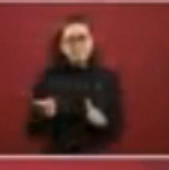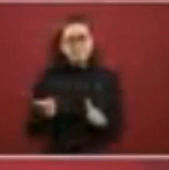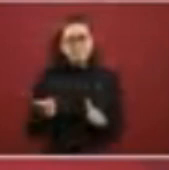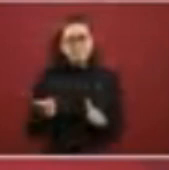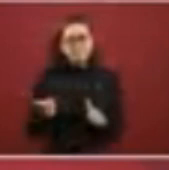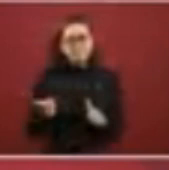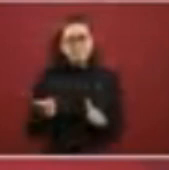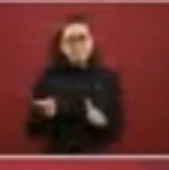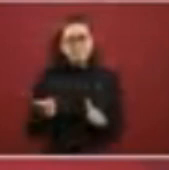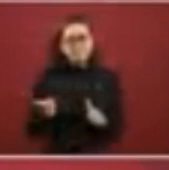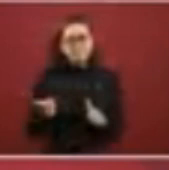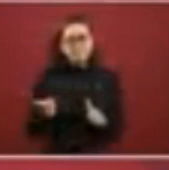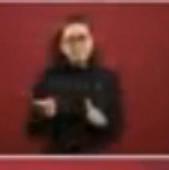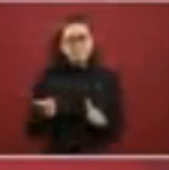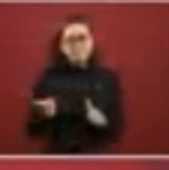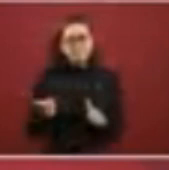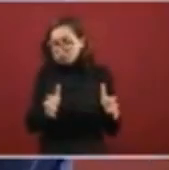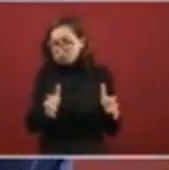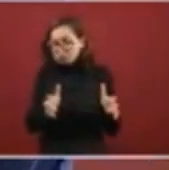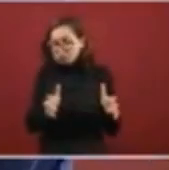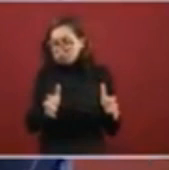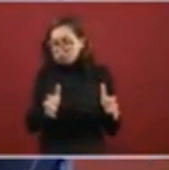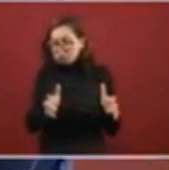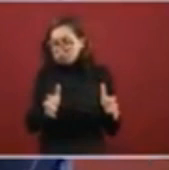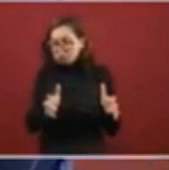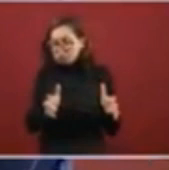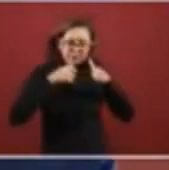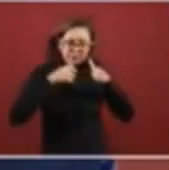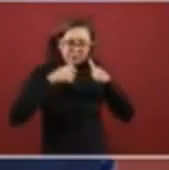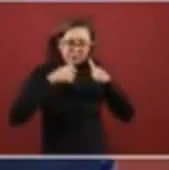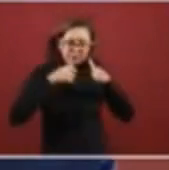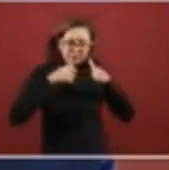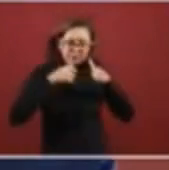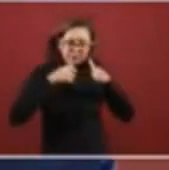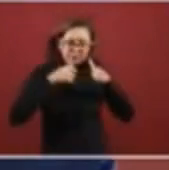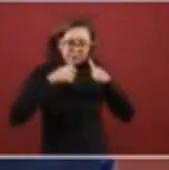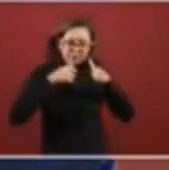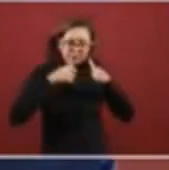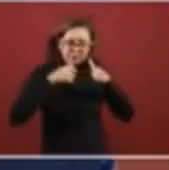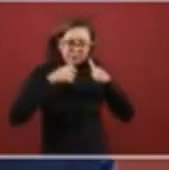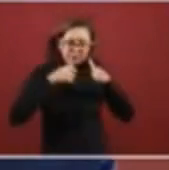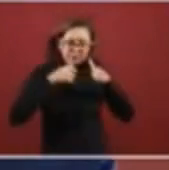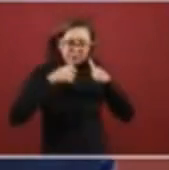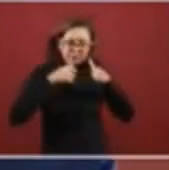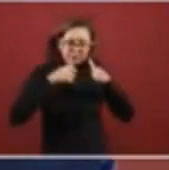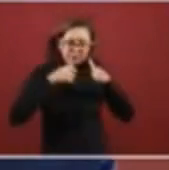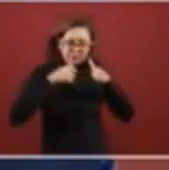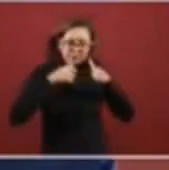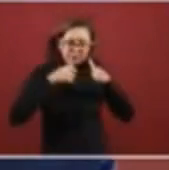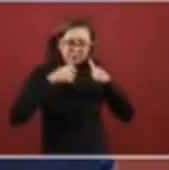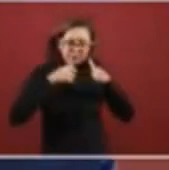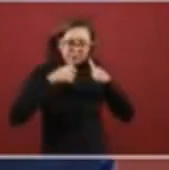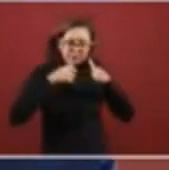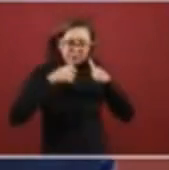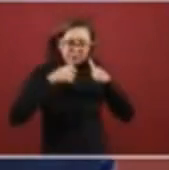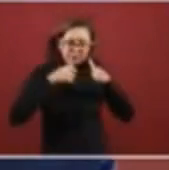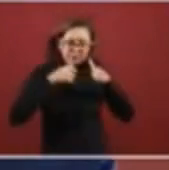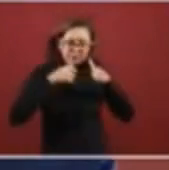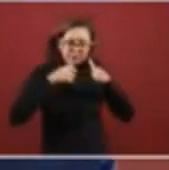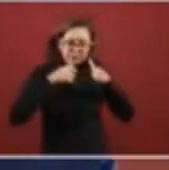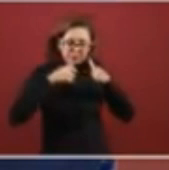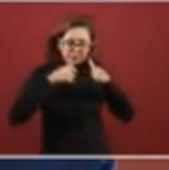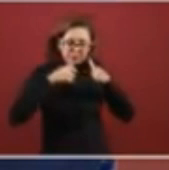-dominion of this political